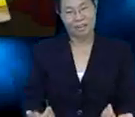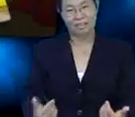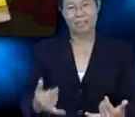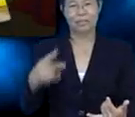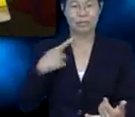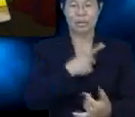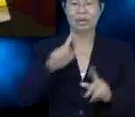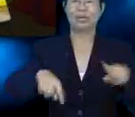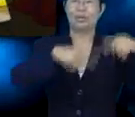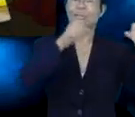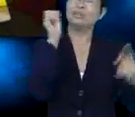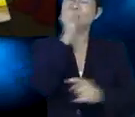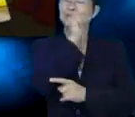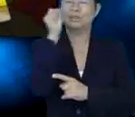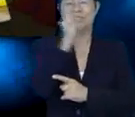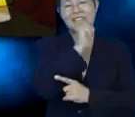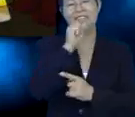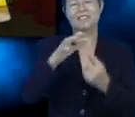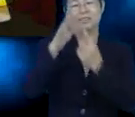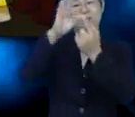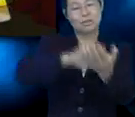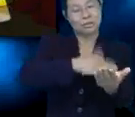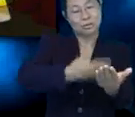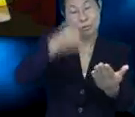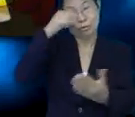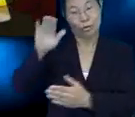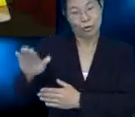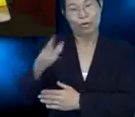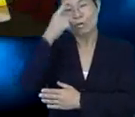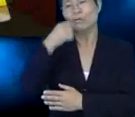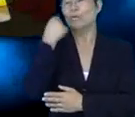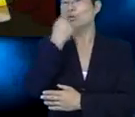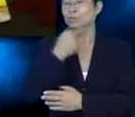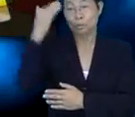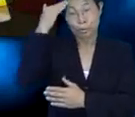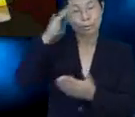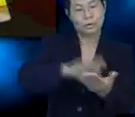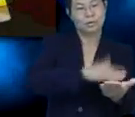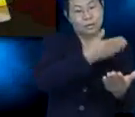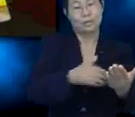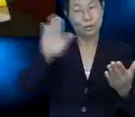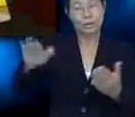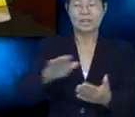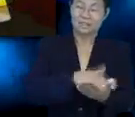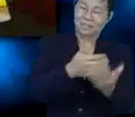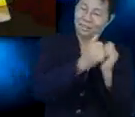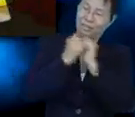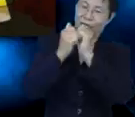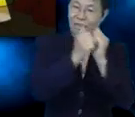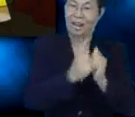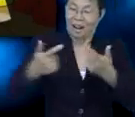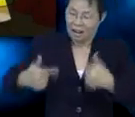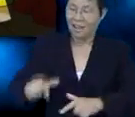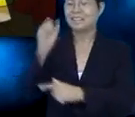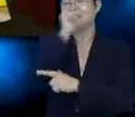Okay, friends. Now, we are going to sing a special song for you. For those who know the song,